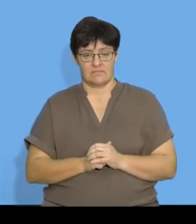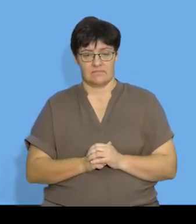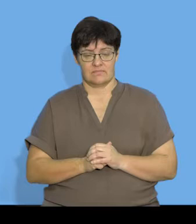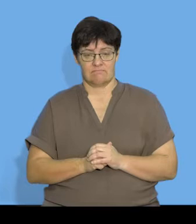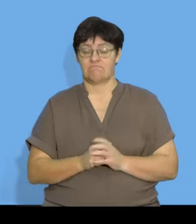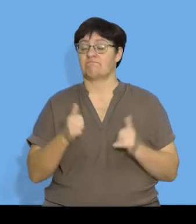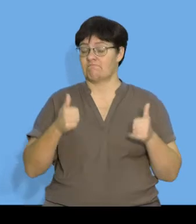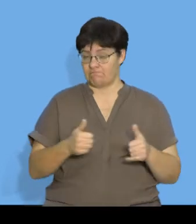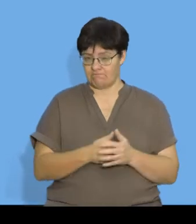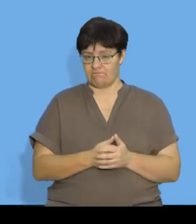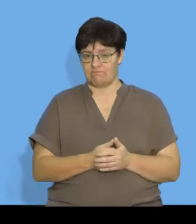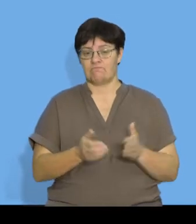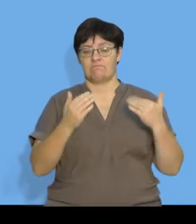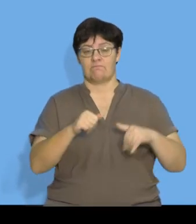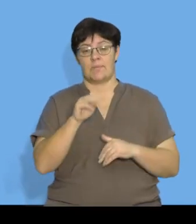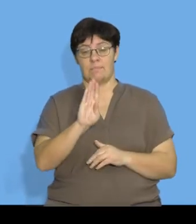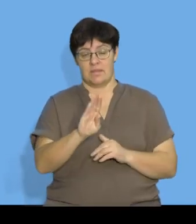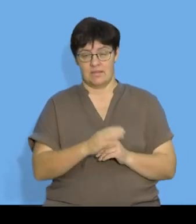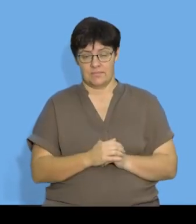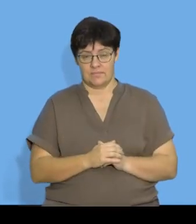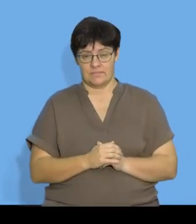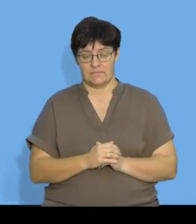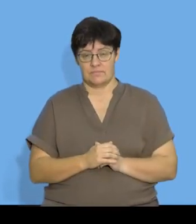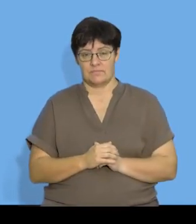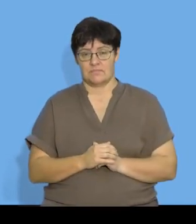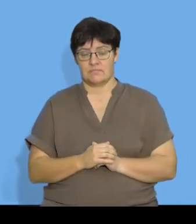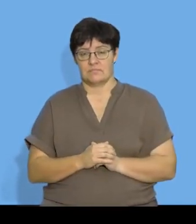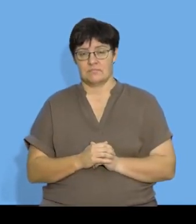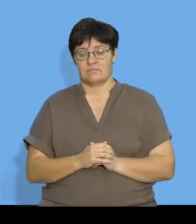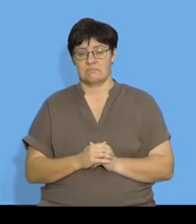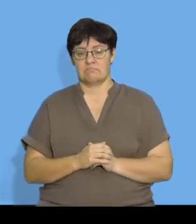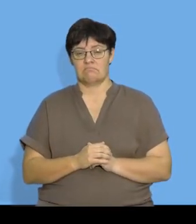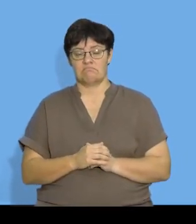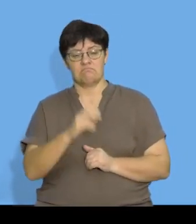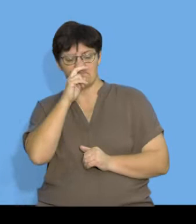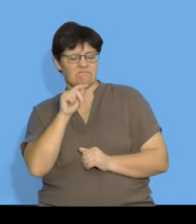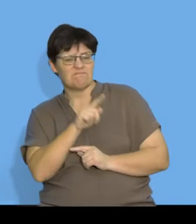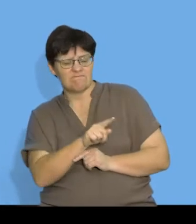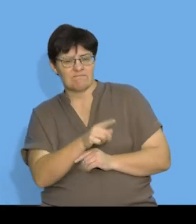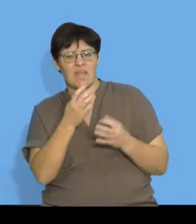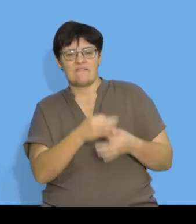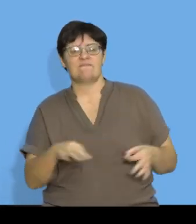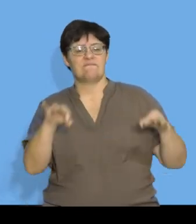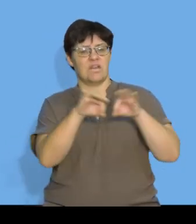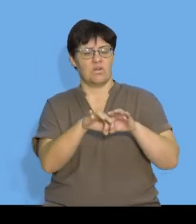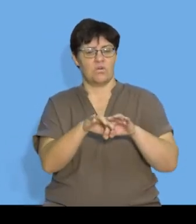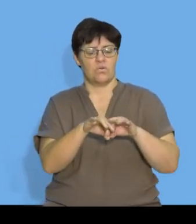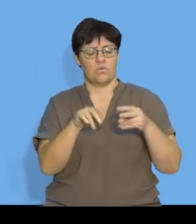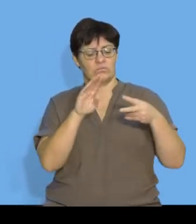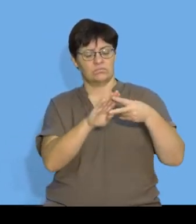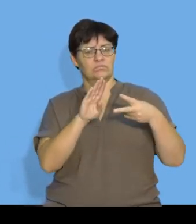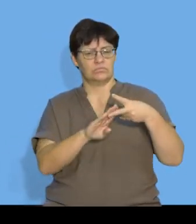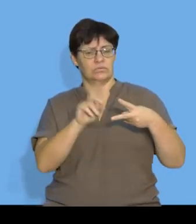Cool. Let's move to question B. So, we now need to state the values of the next two